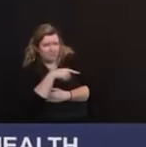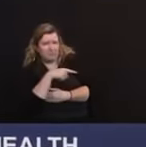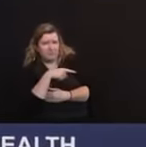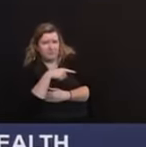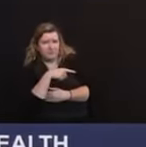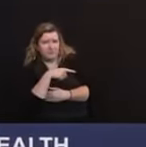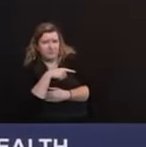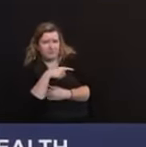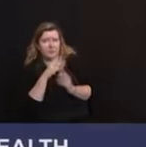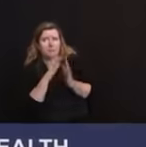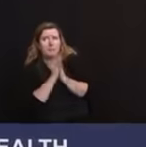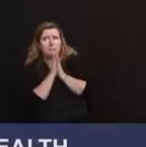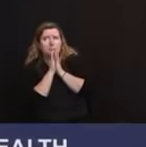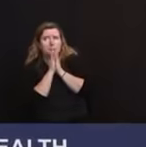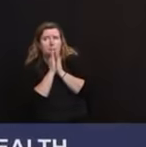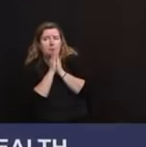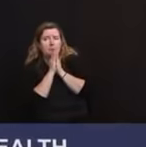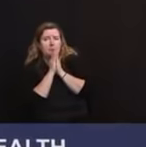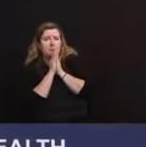Christmas here.